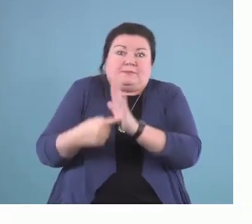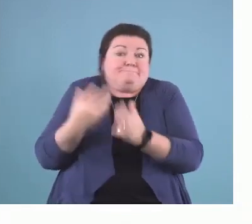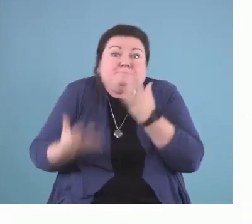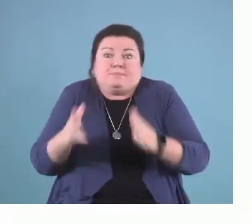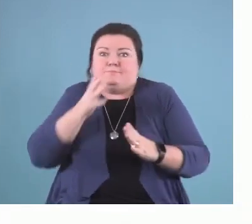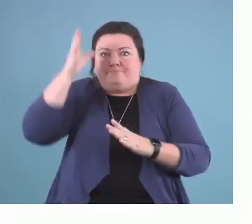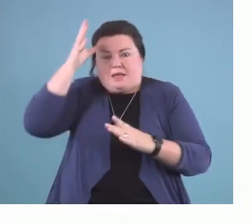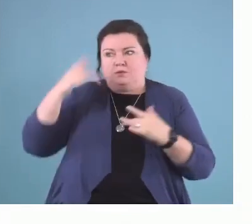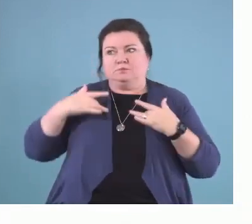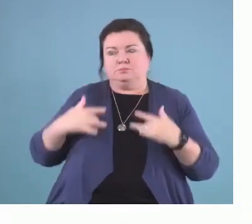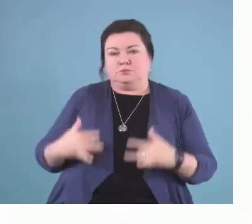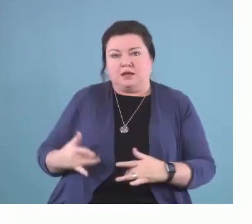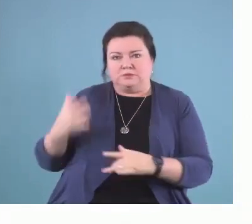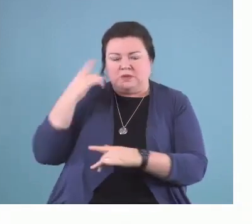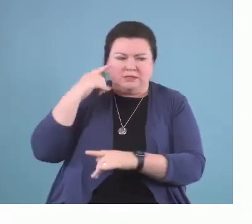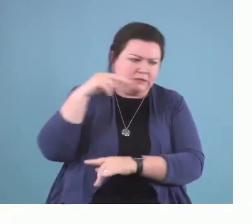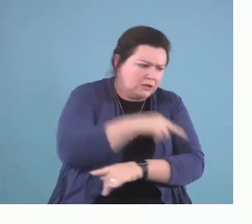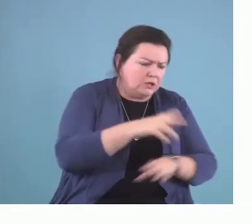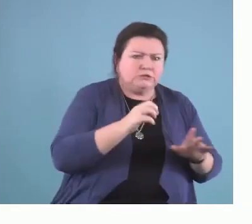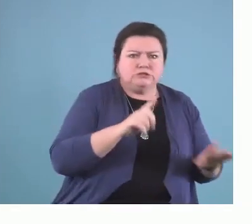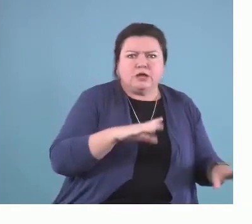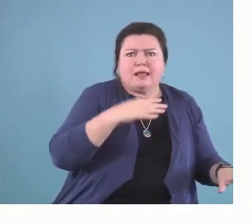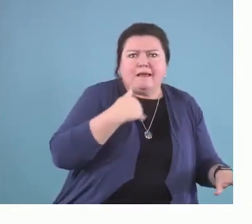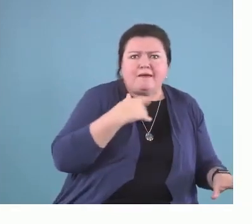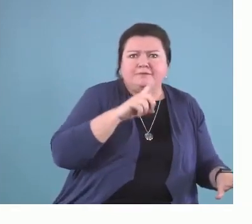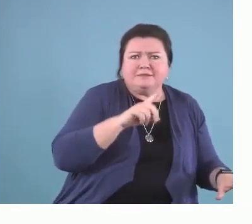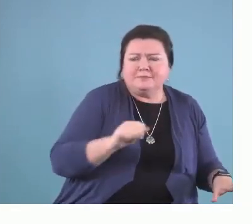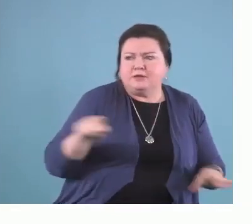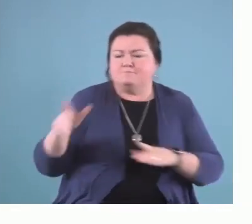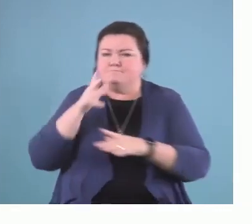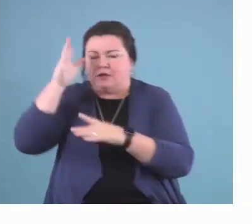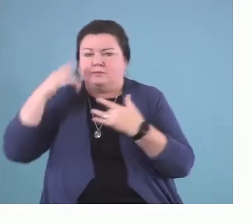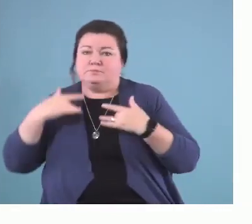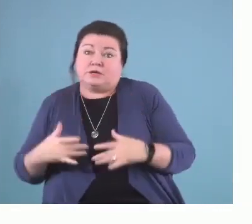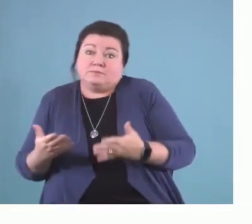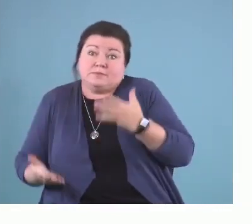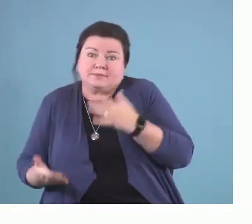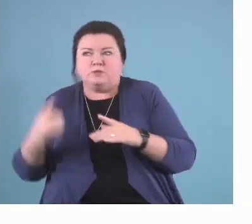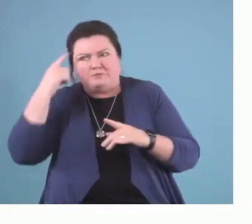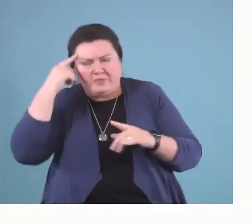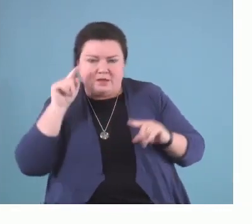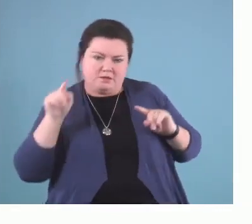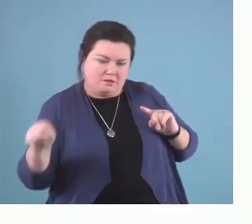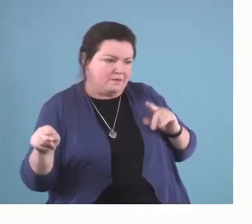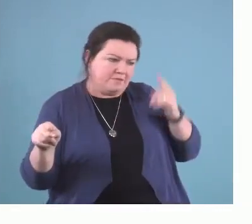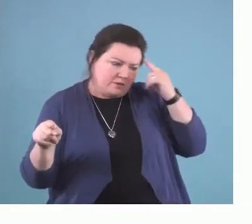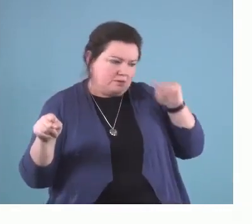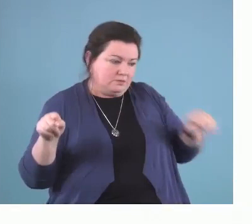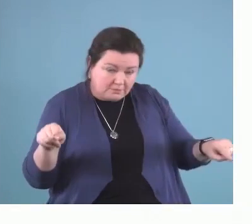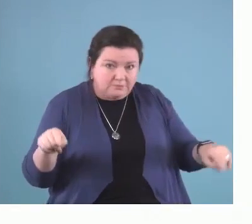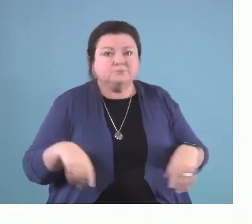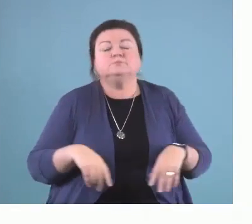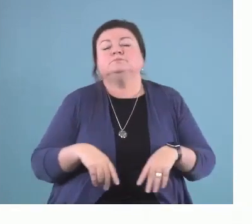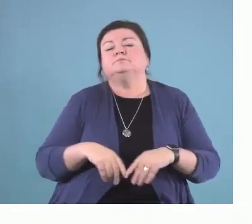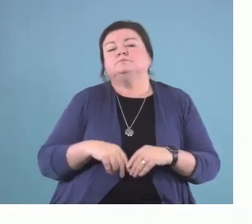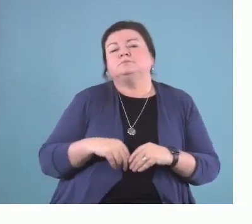child has a disability. We have to deal with both of these things, and we have to think about both of these things. And so, the nice thing